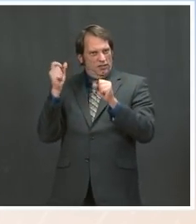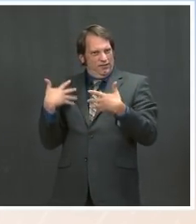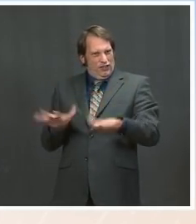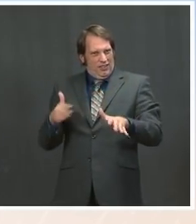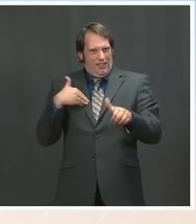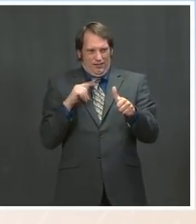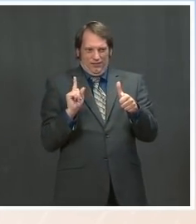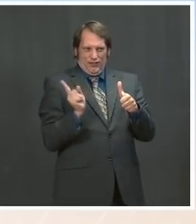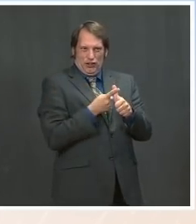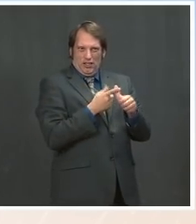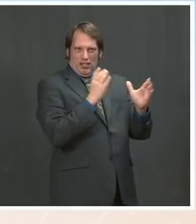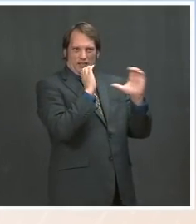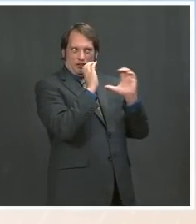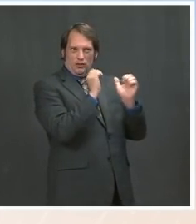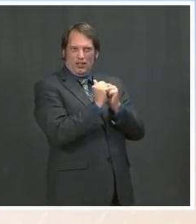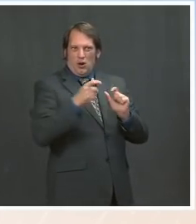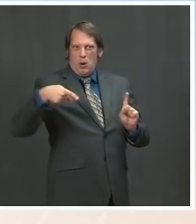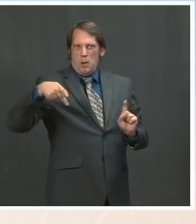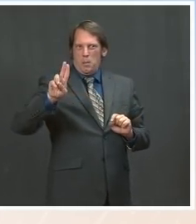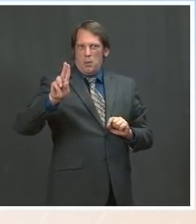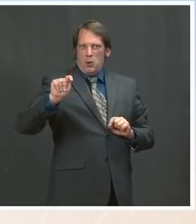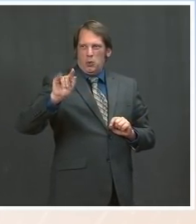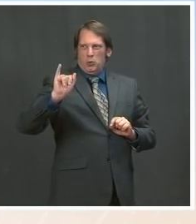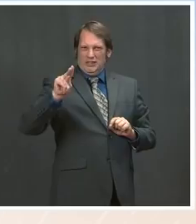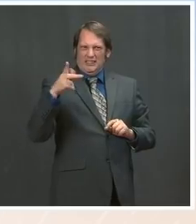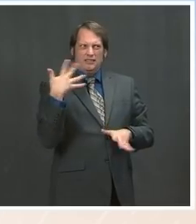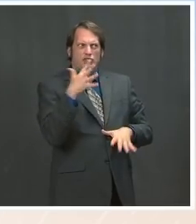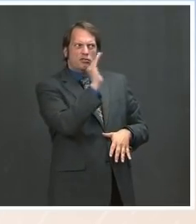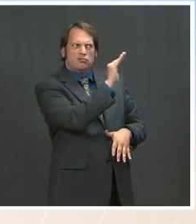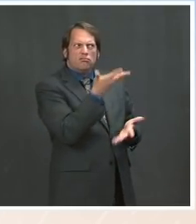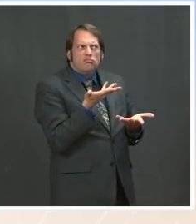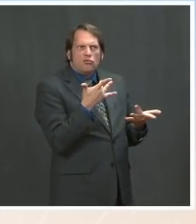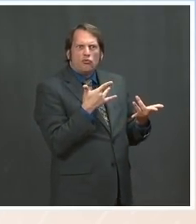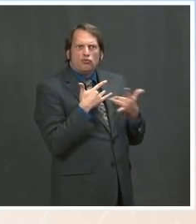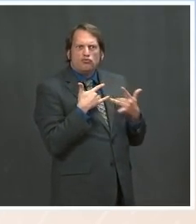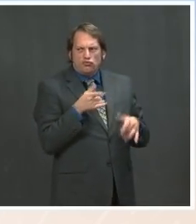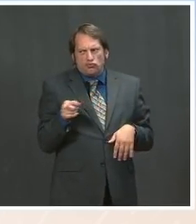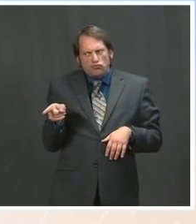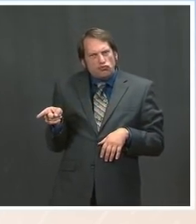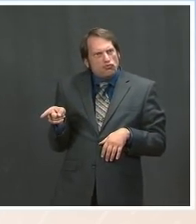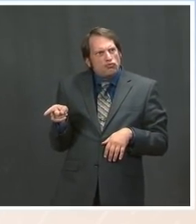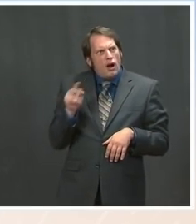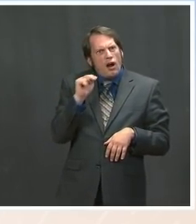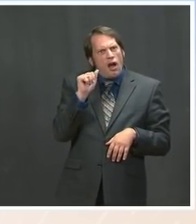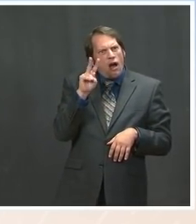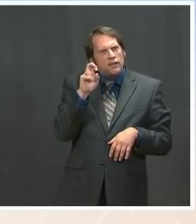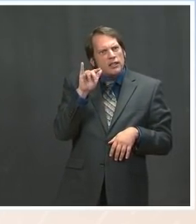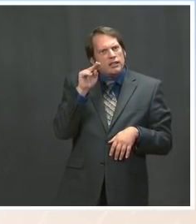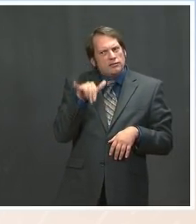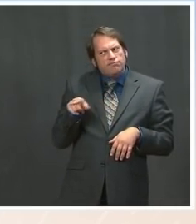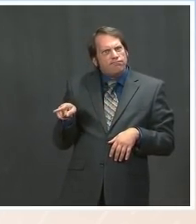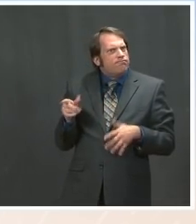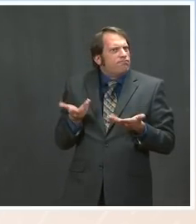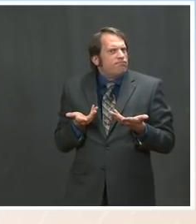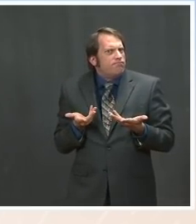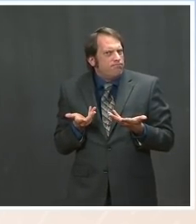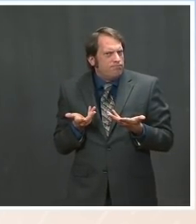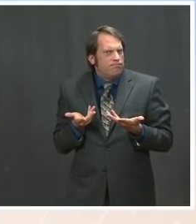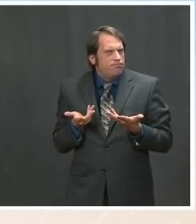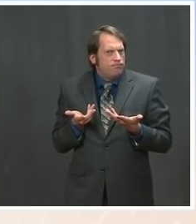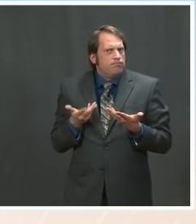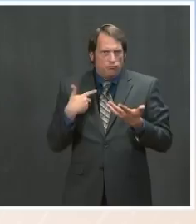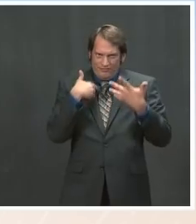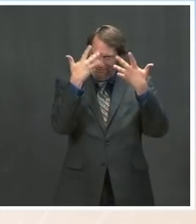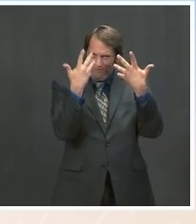concerns, including the treatment of Navalny. On March 2nd, we announced, in coordination with several key allies and